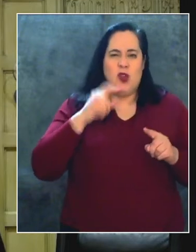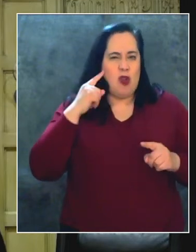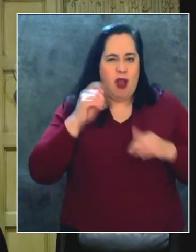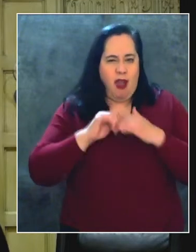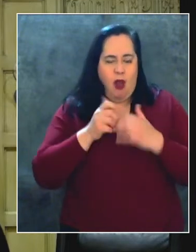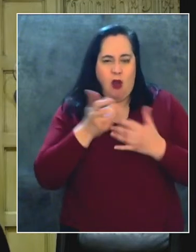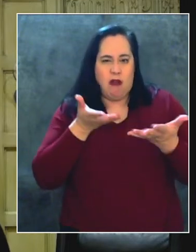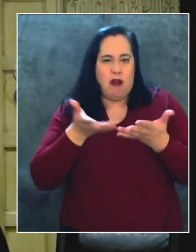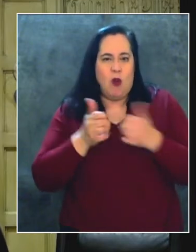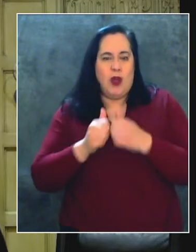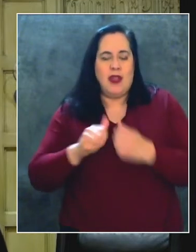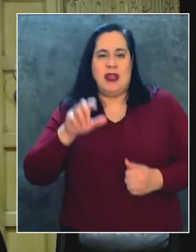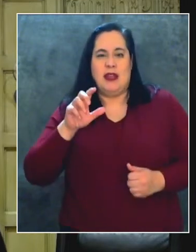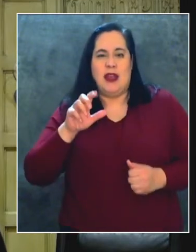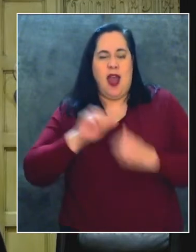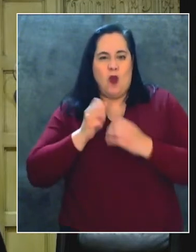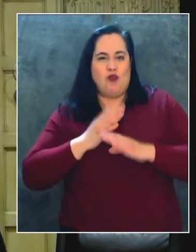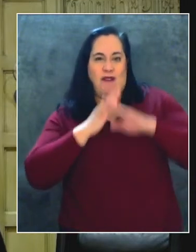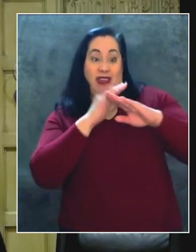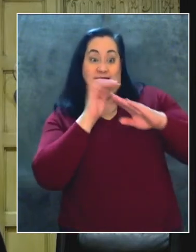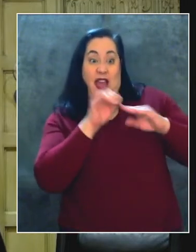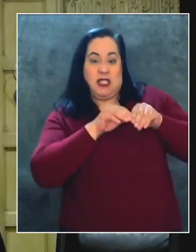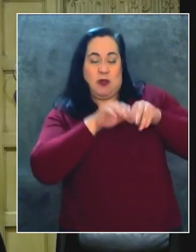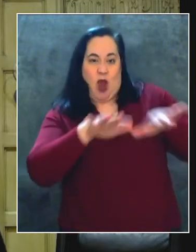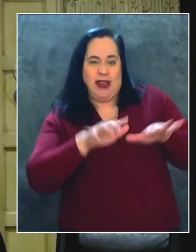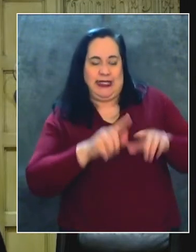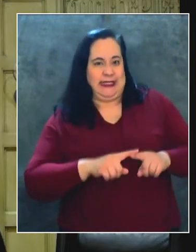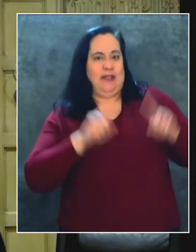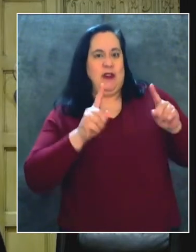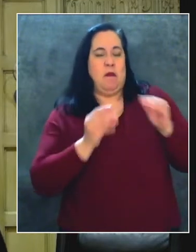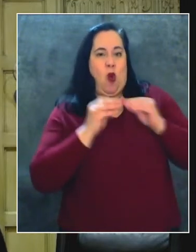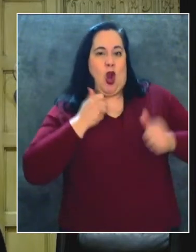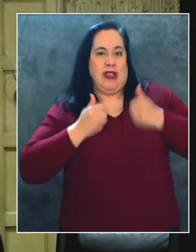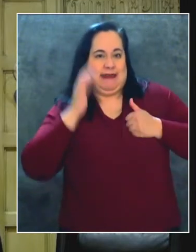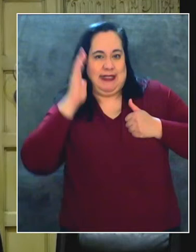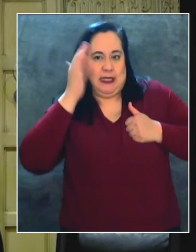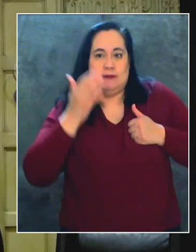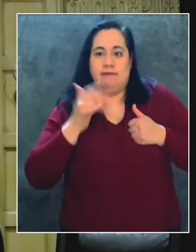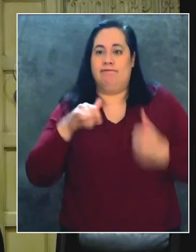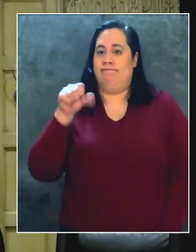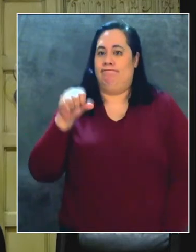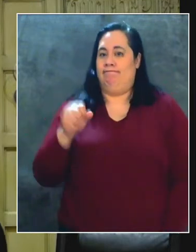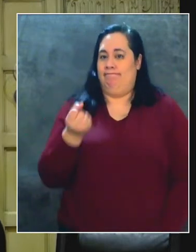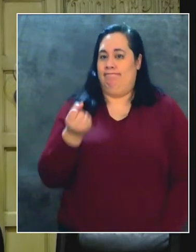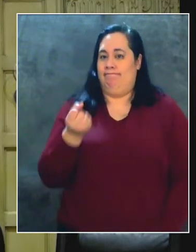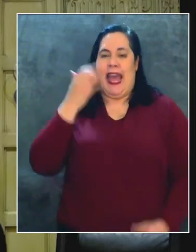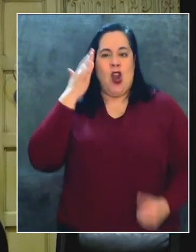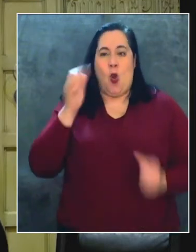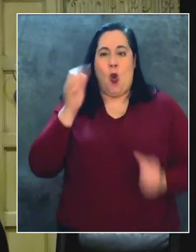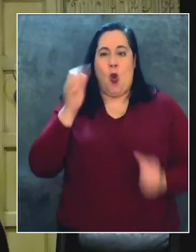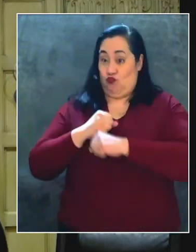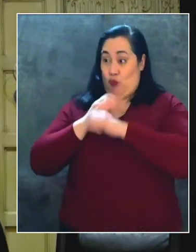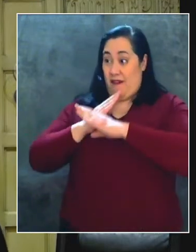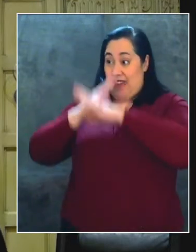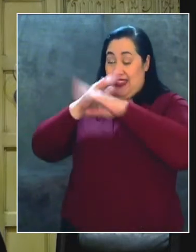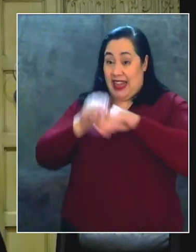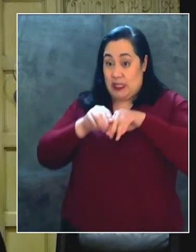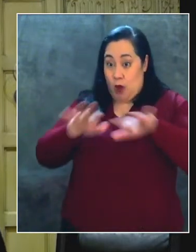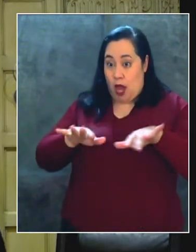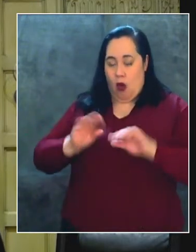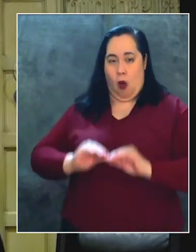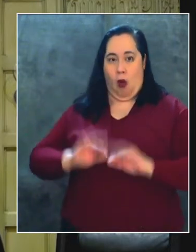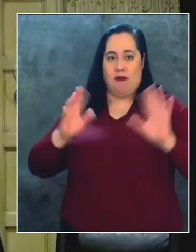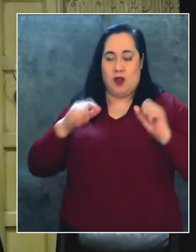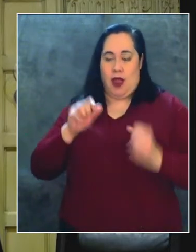with the CTH to prevent that spread, which has been more aggressive? Absolutely. I don't know that we can prevent that spread. Obviously,